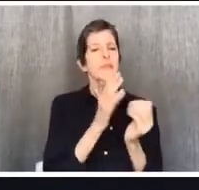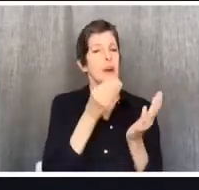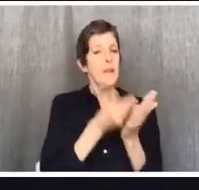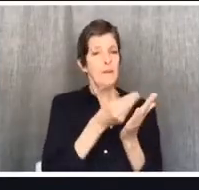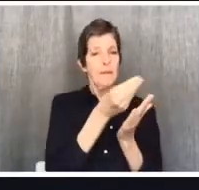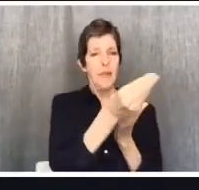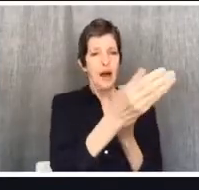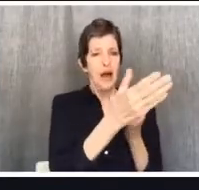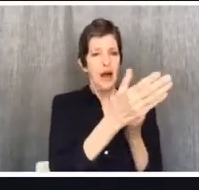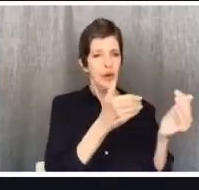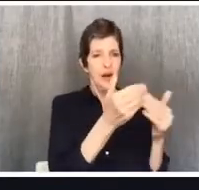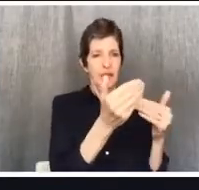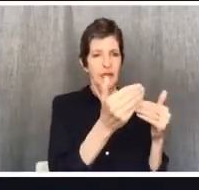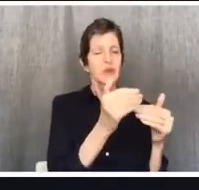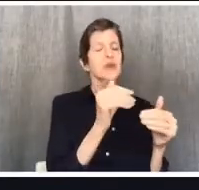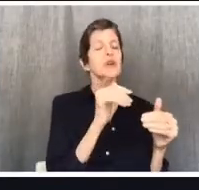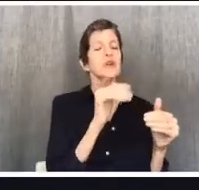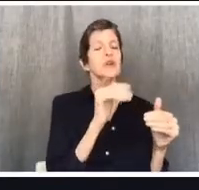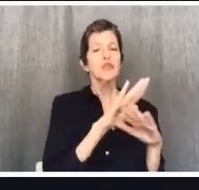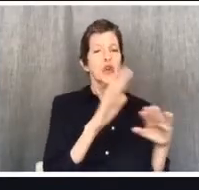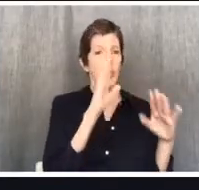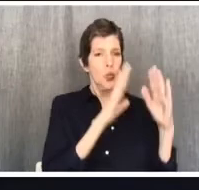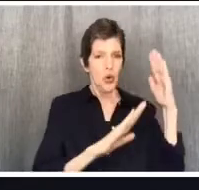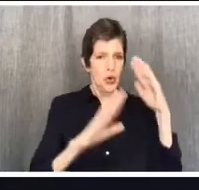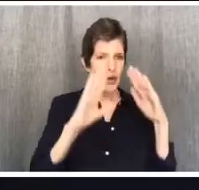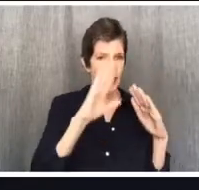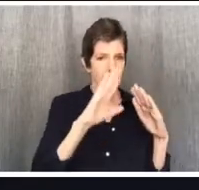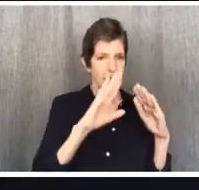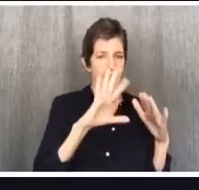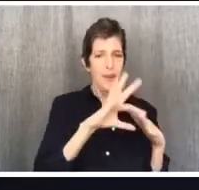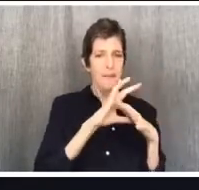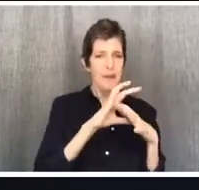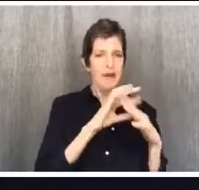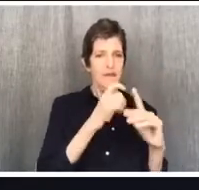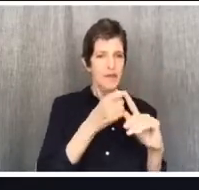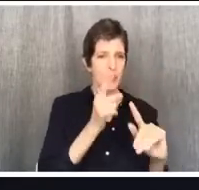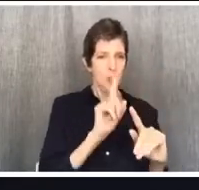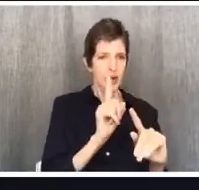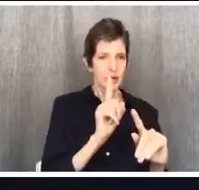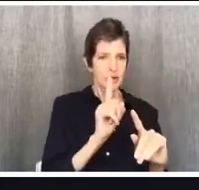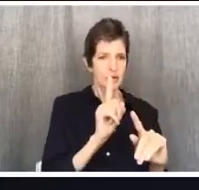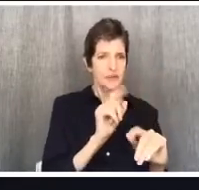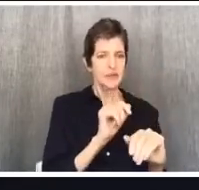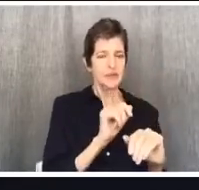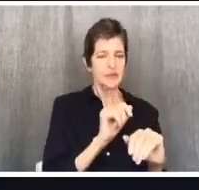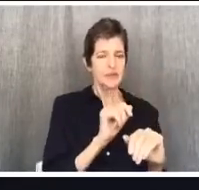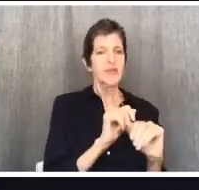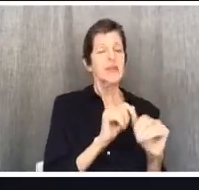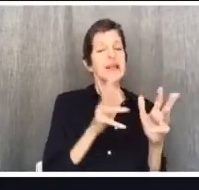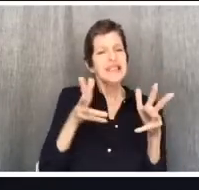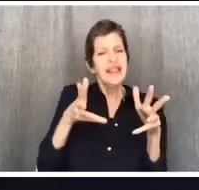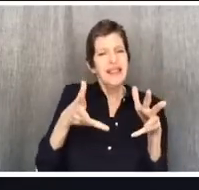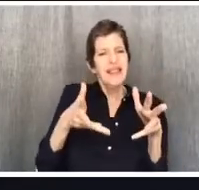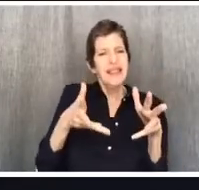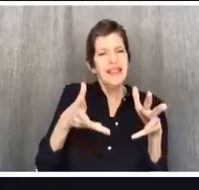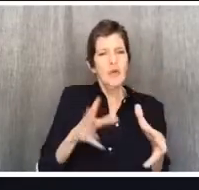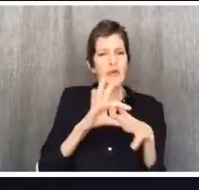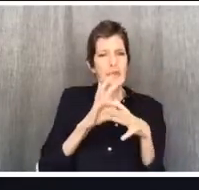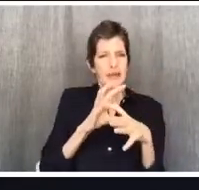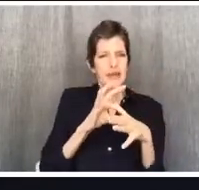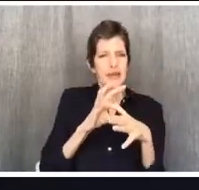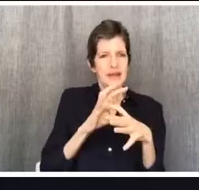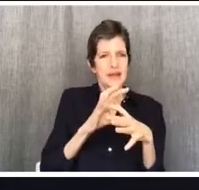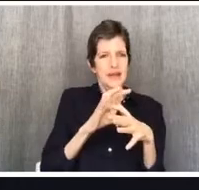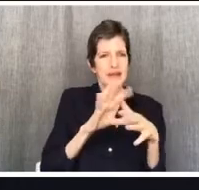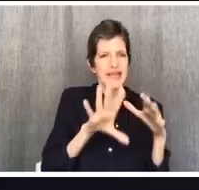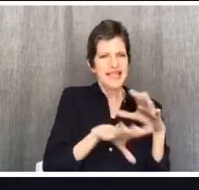to worry about the origin of that meat. Now that the meat is not in the temple, the meat is just